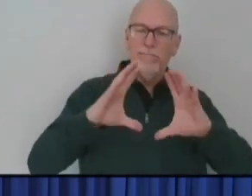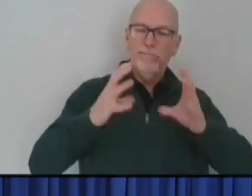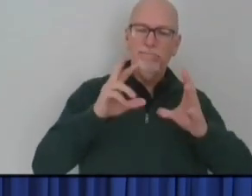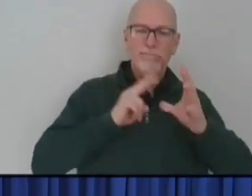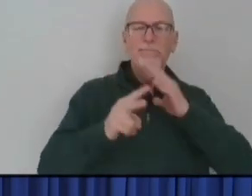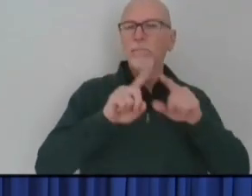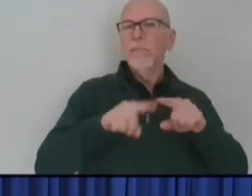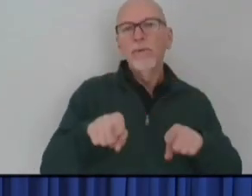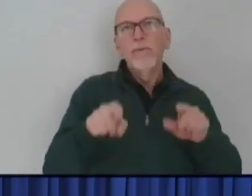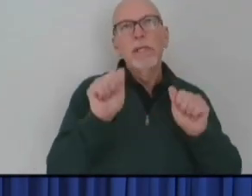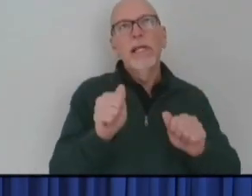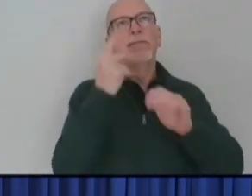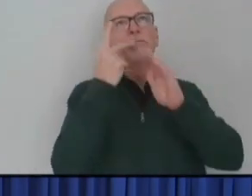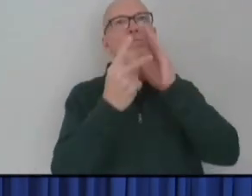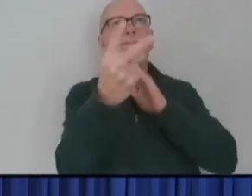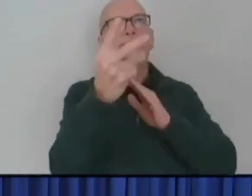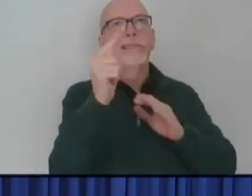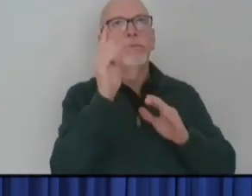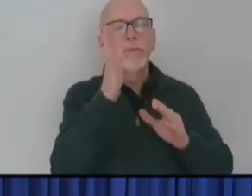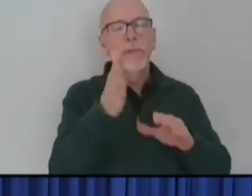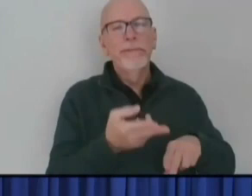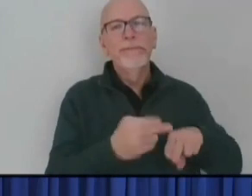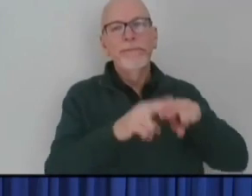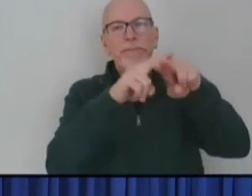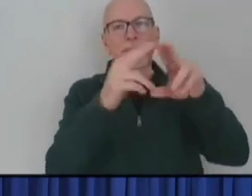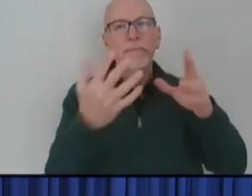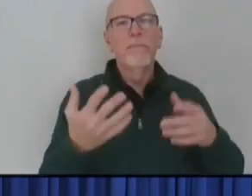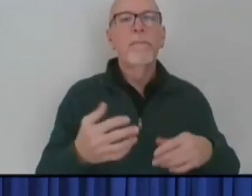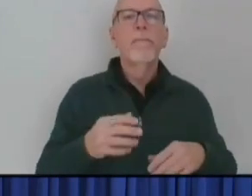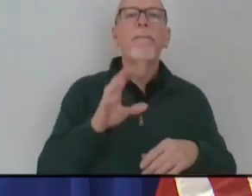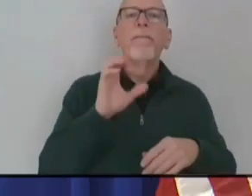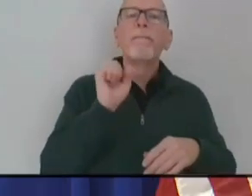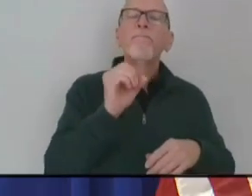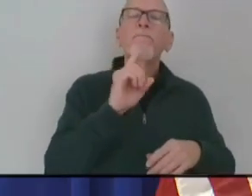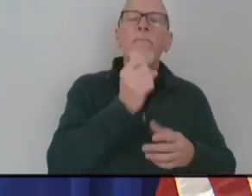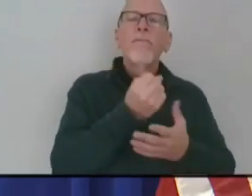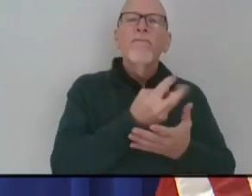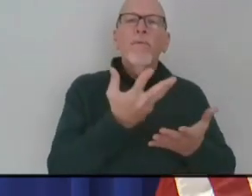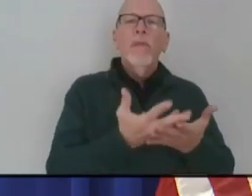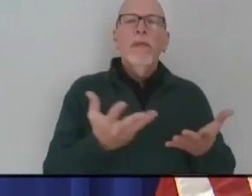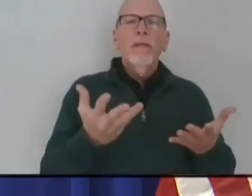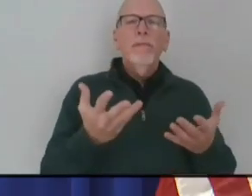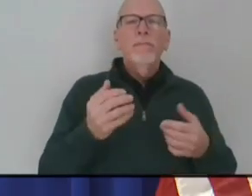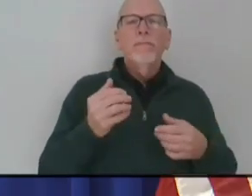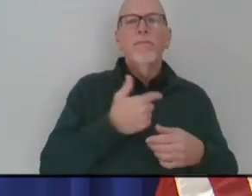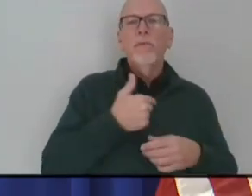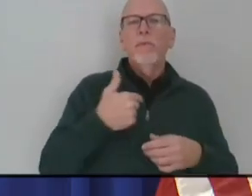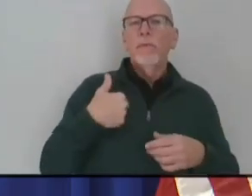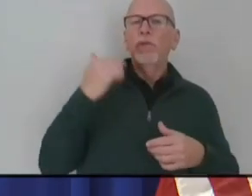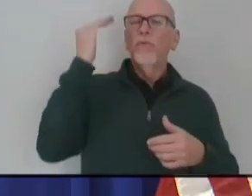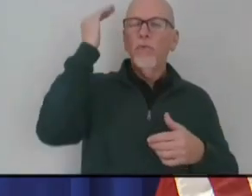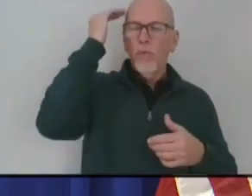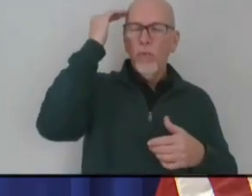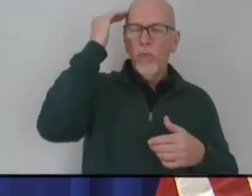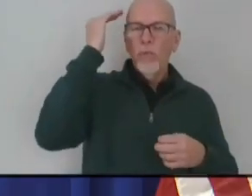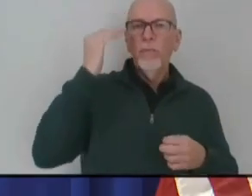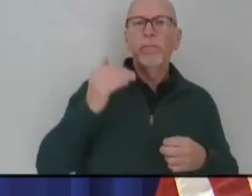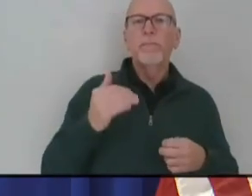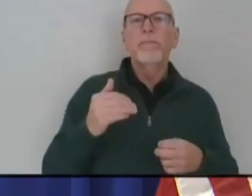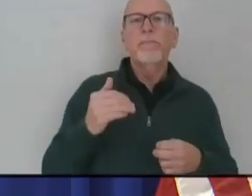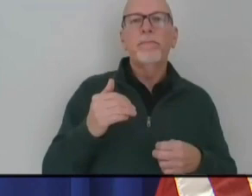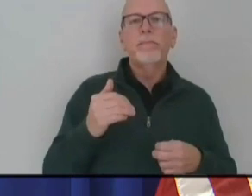where this could go. And so there's a few things that we know. I